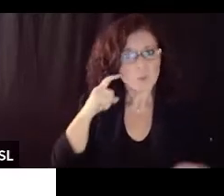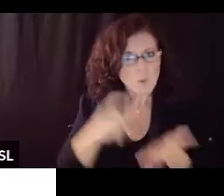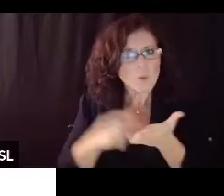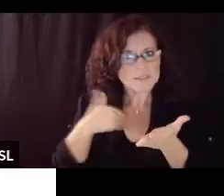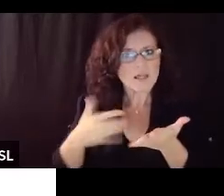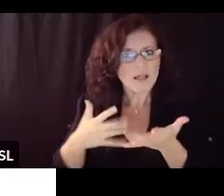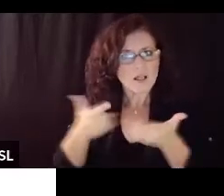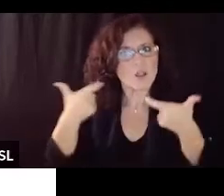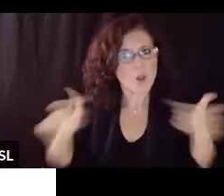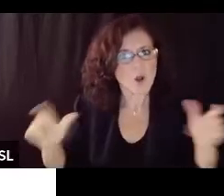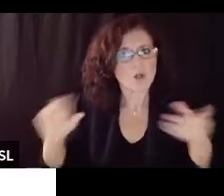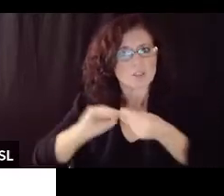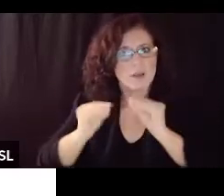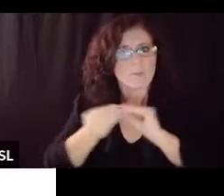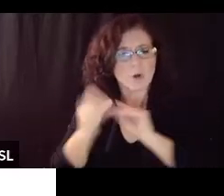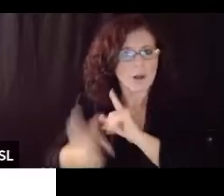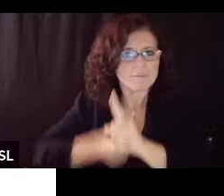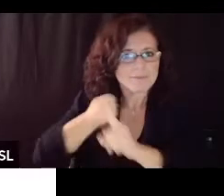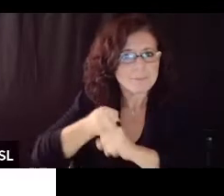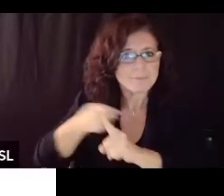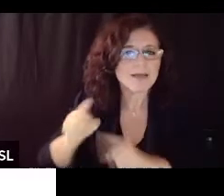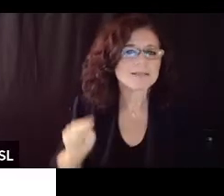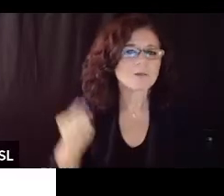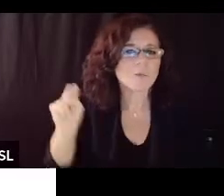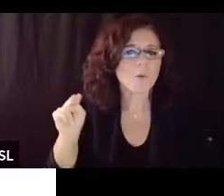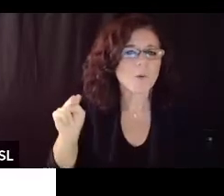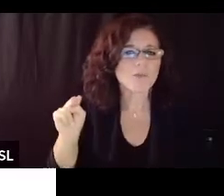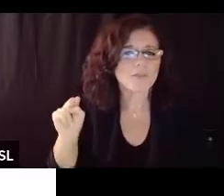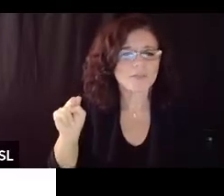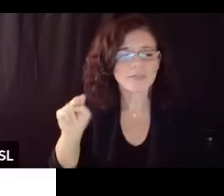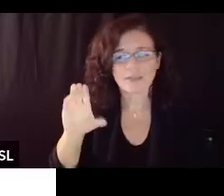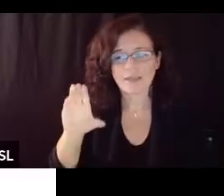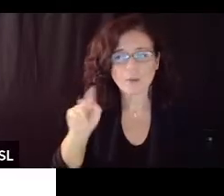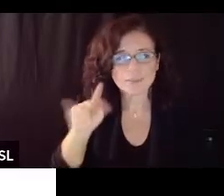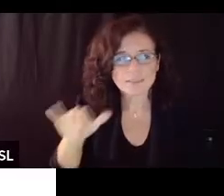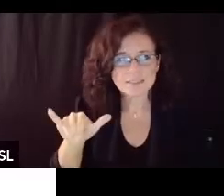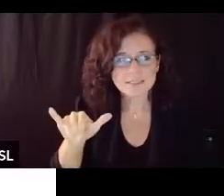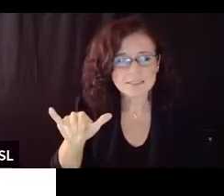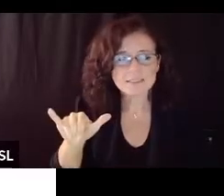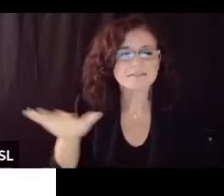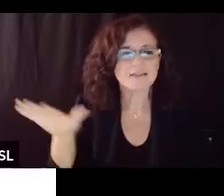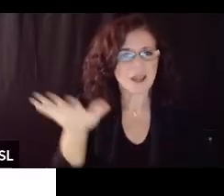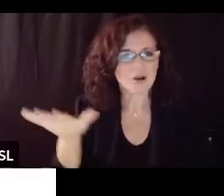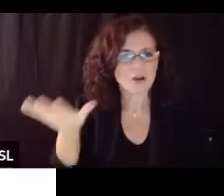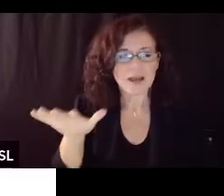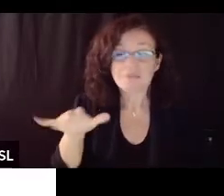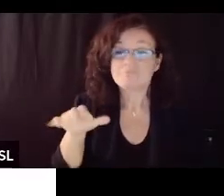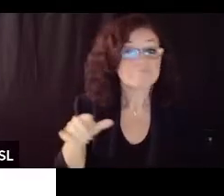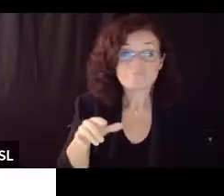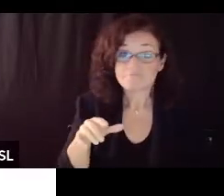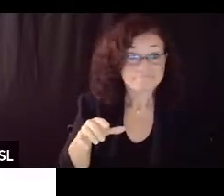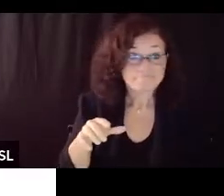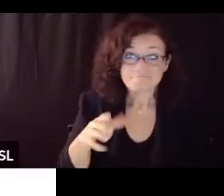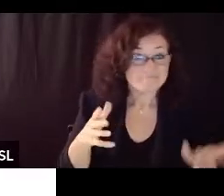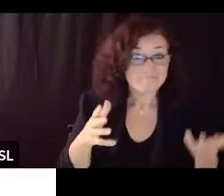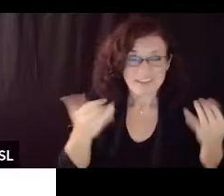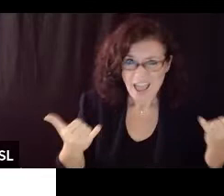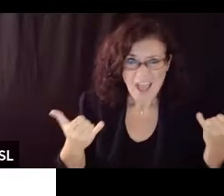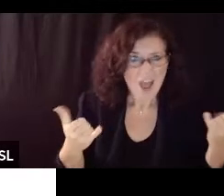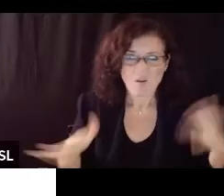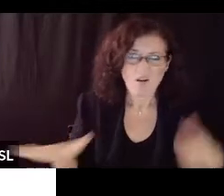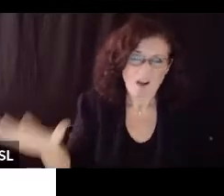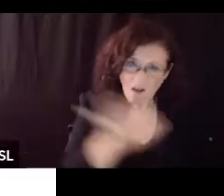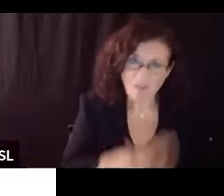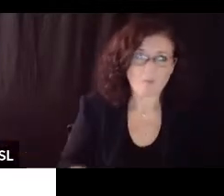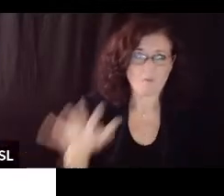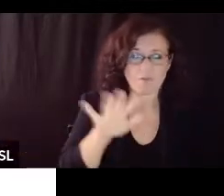and of course this time around that's not the case this time around as we look at Marion hospital numbers go up the cottage hospital numbers go up and this is